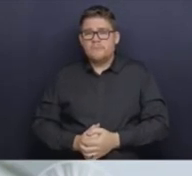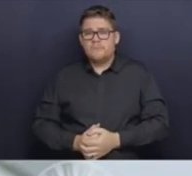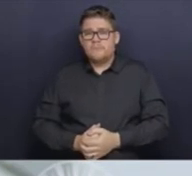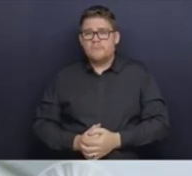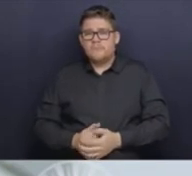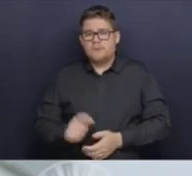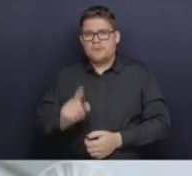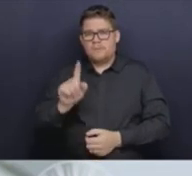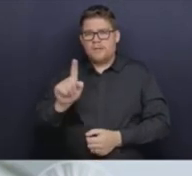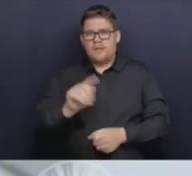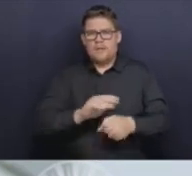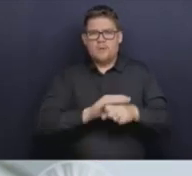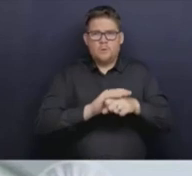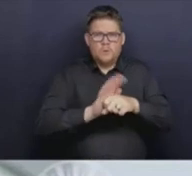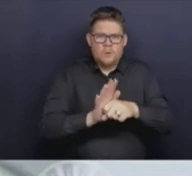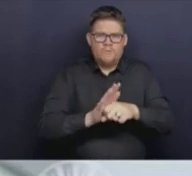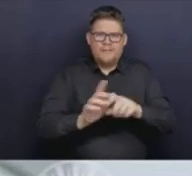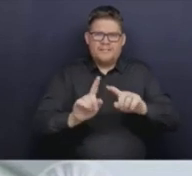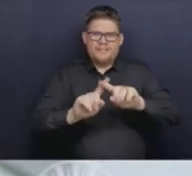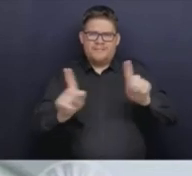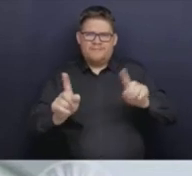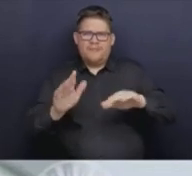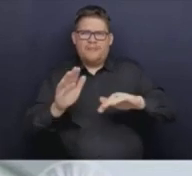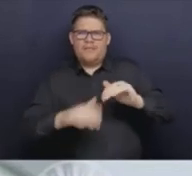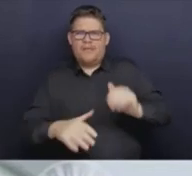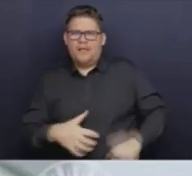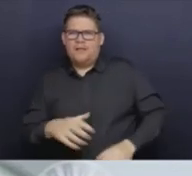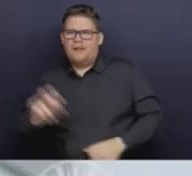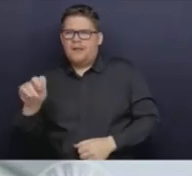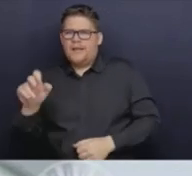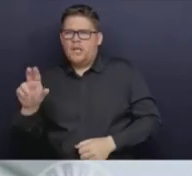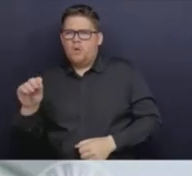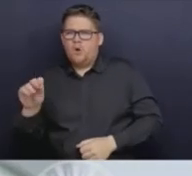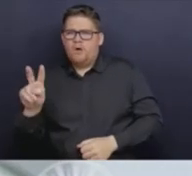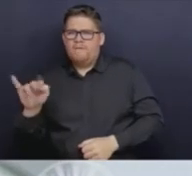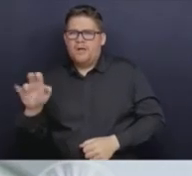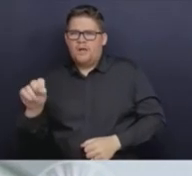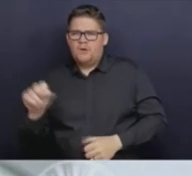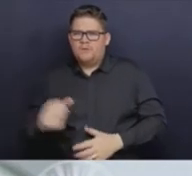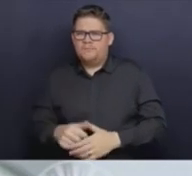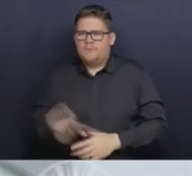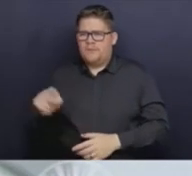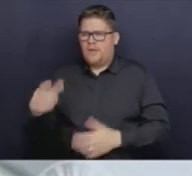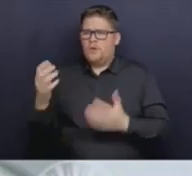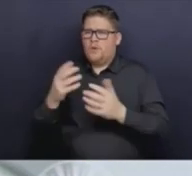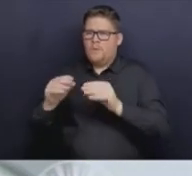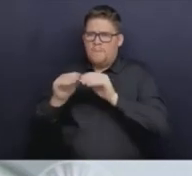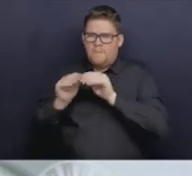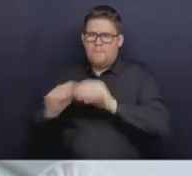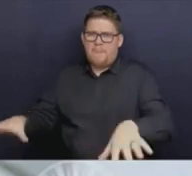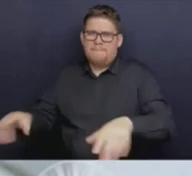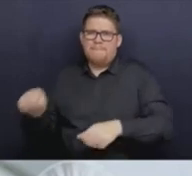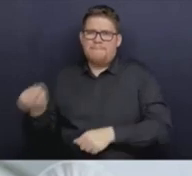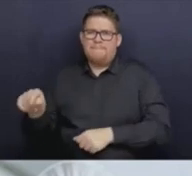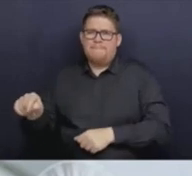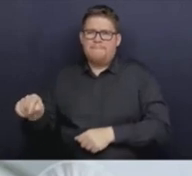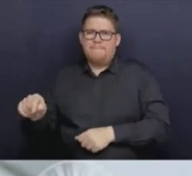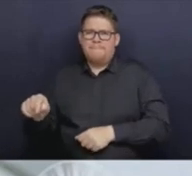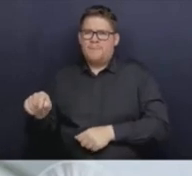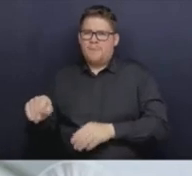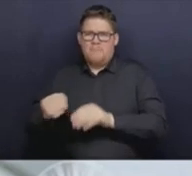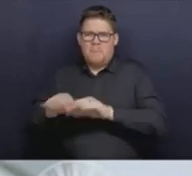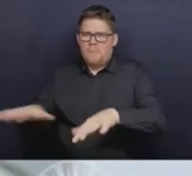is a very particular problem and people are being tested for it and it spreads very rapidly for anybody who's had the experience of it. So the